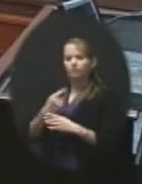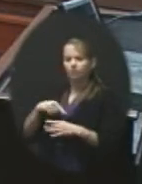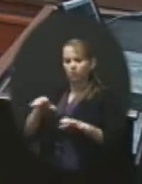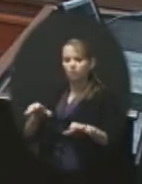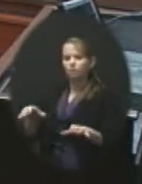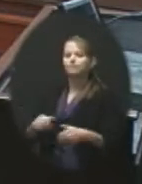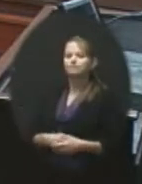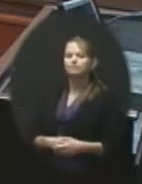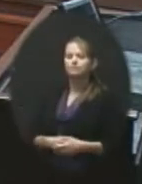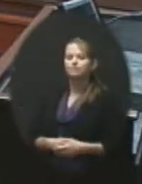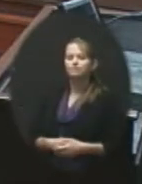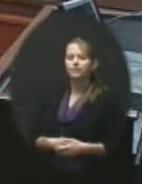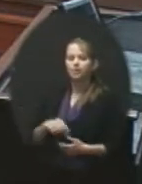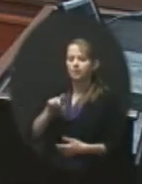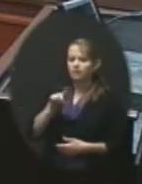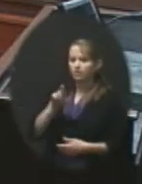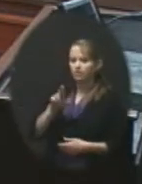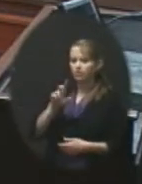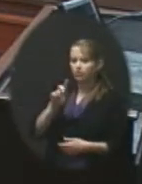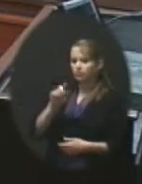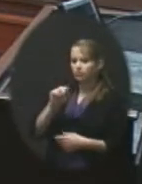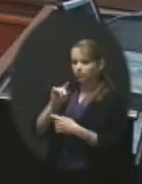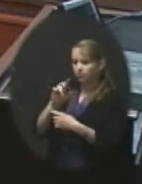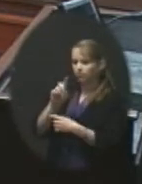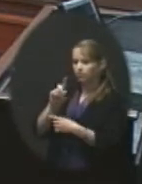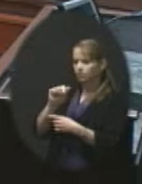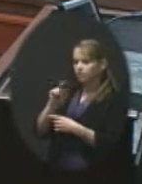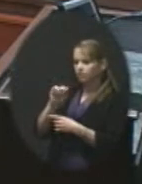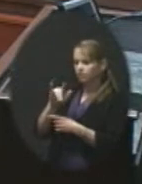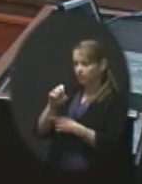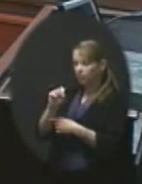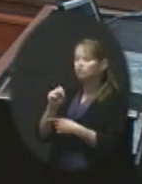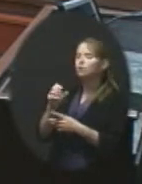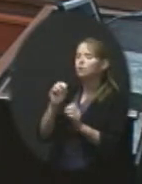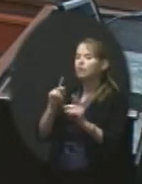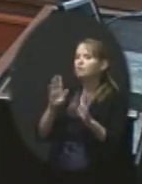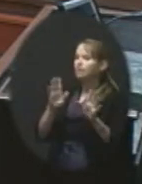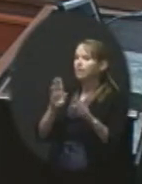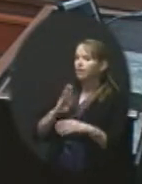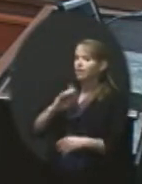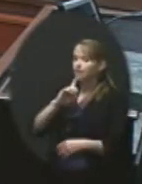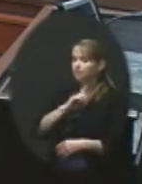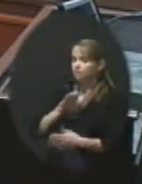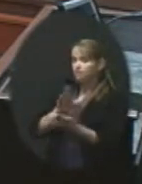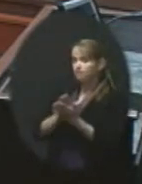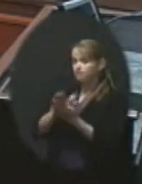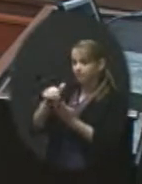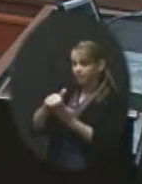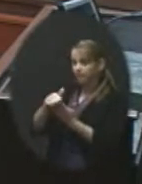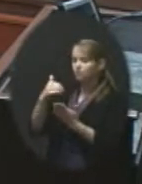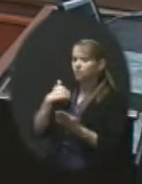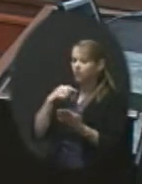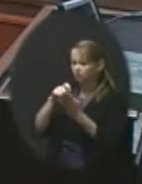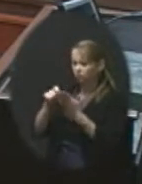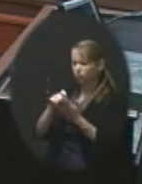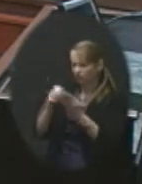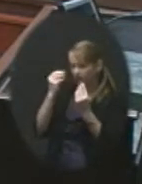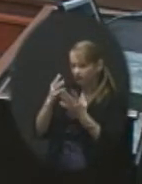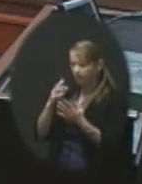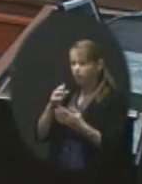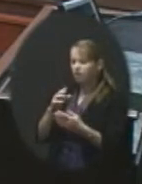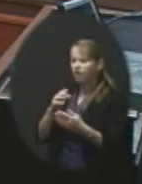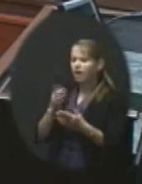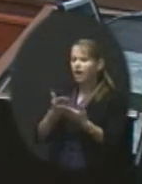All right. right. In our board packets for we have written information item 9.01